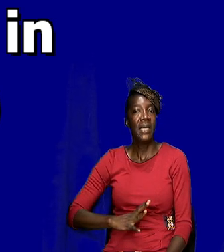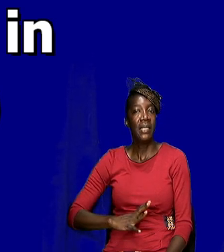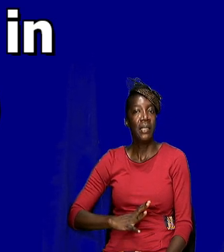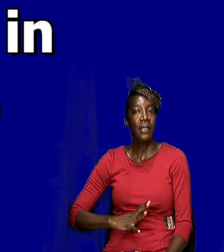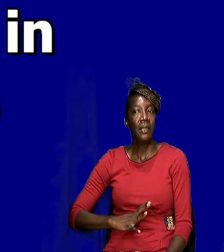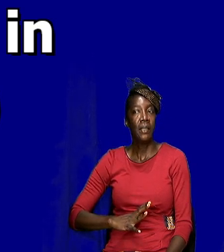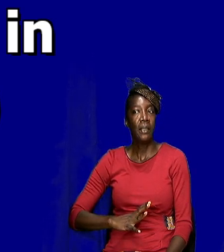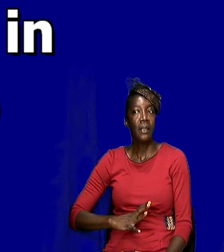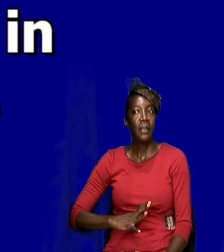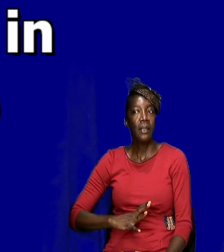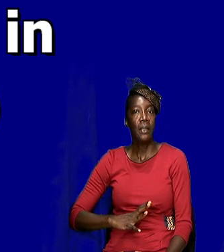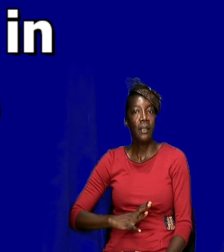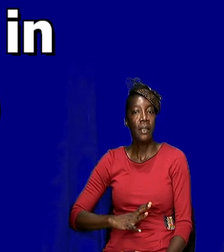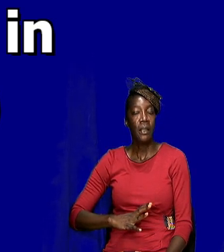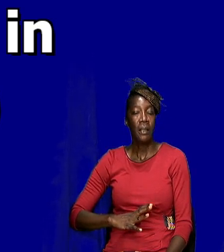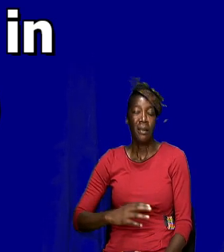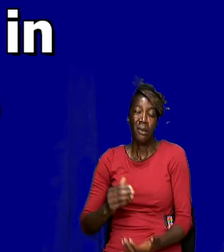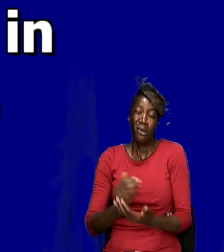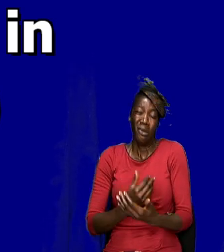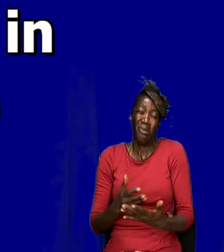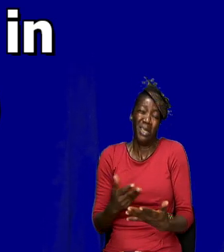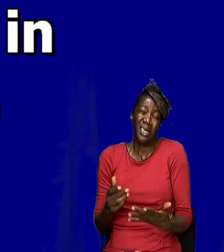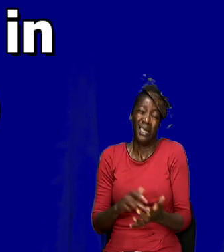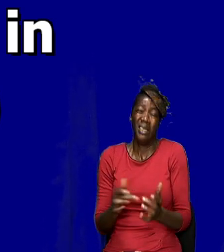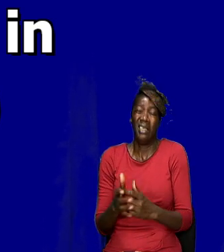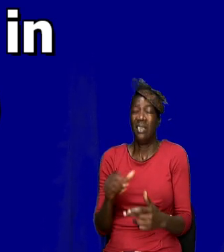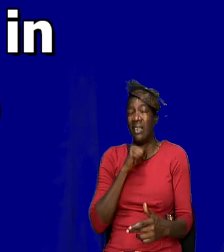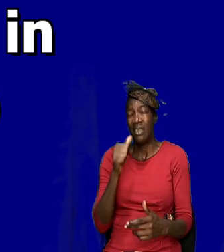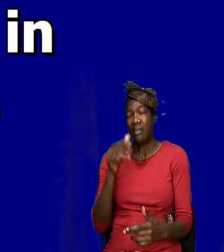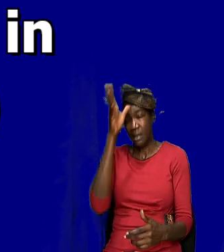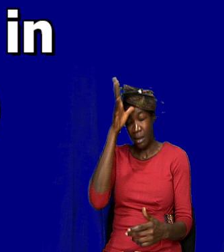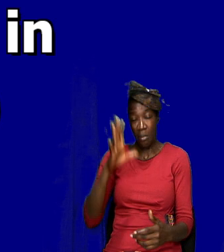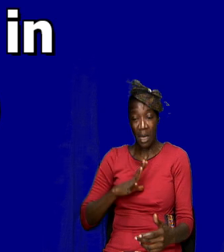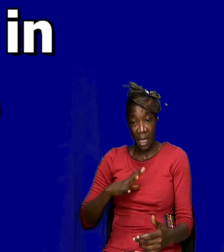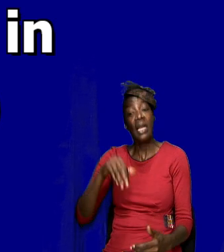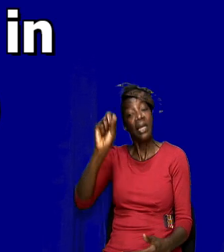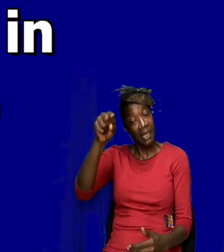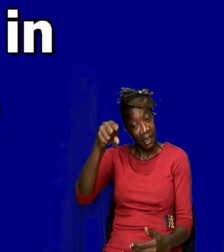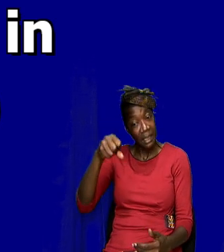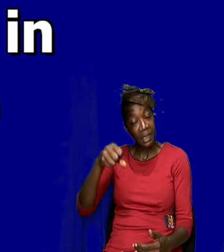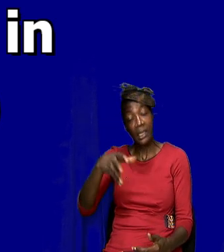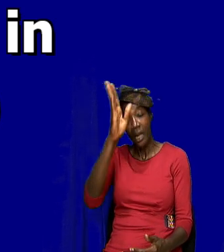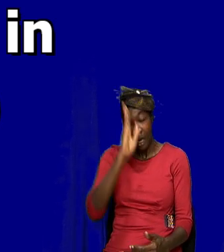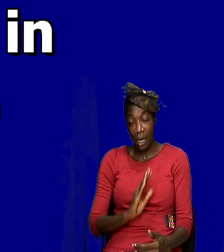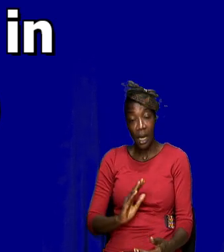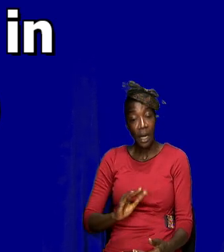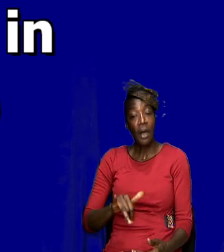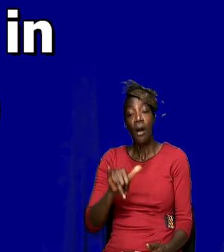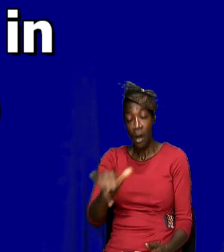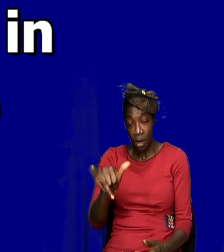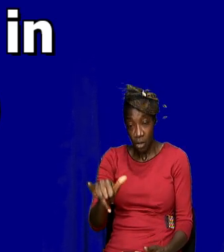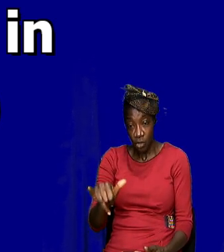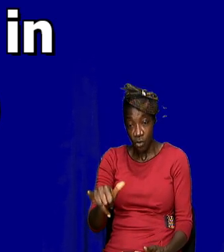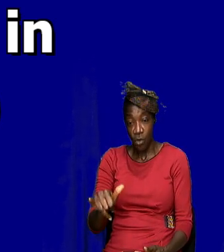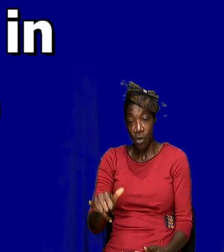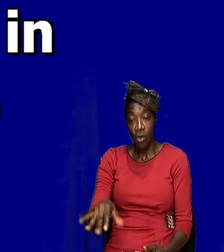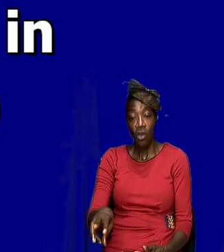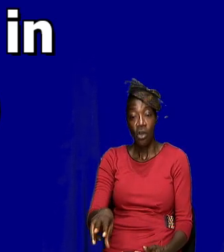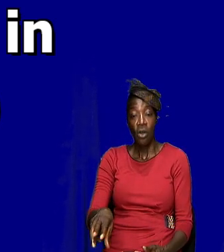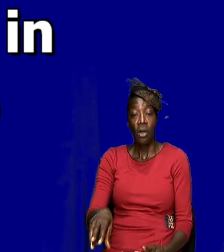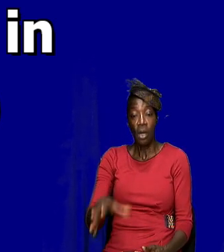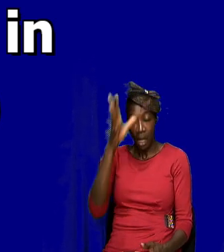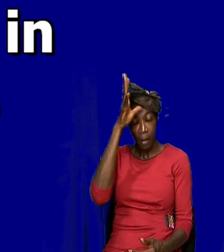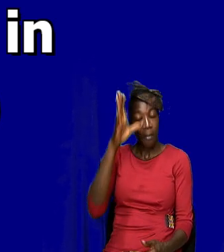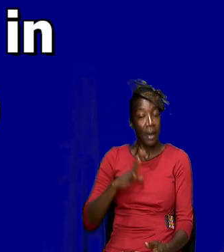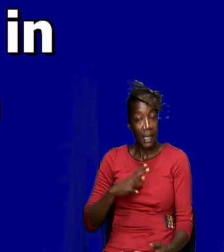Somebody said Jesus wasn't a man. Yes, was a man. He was God also, but he was a man. So here